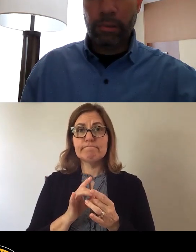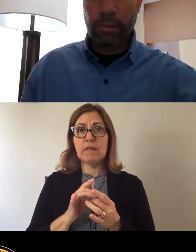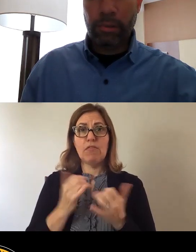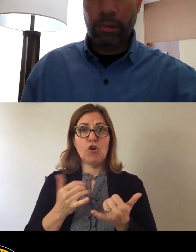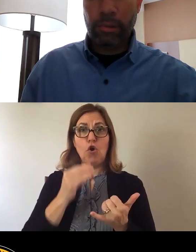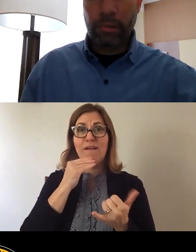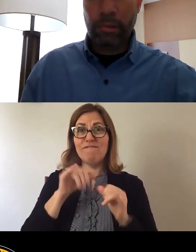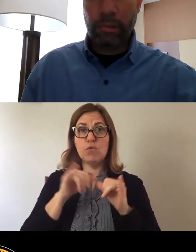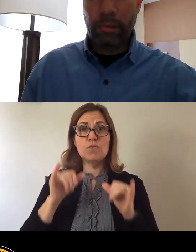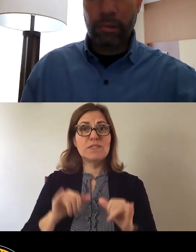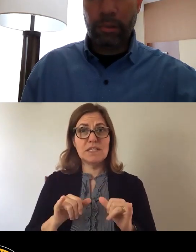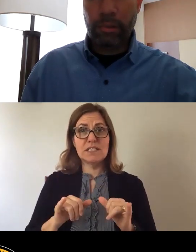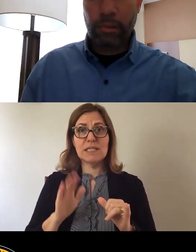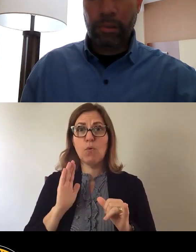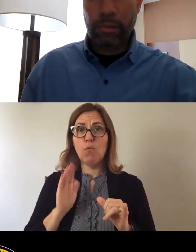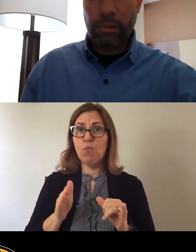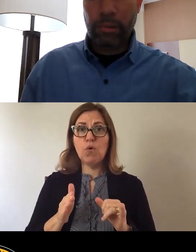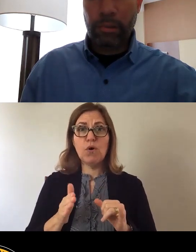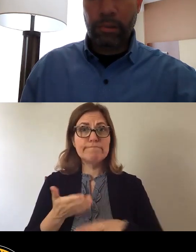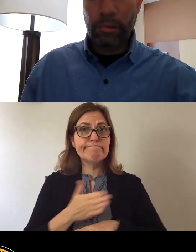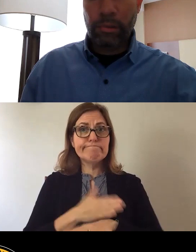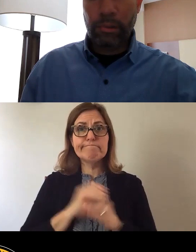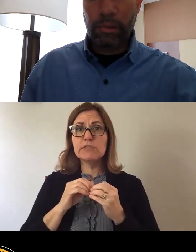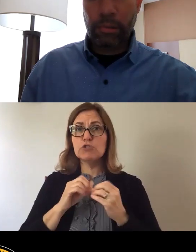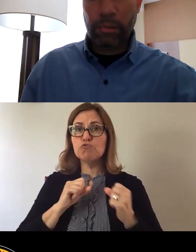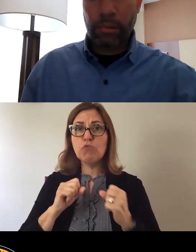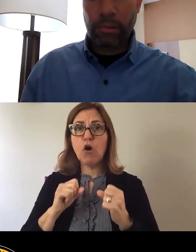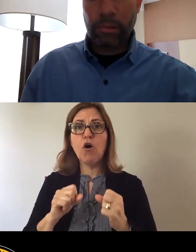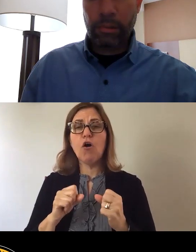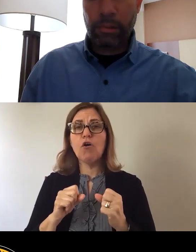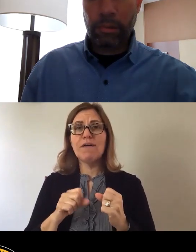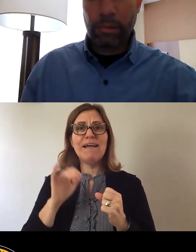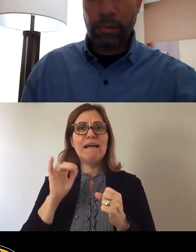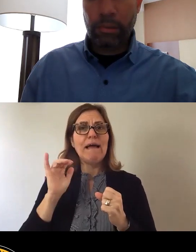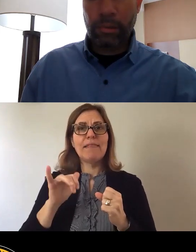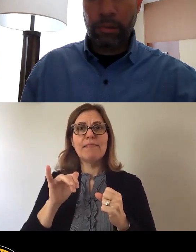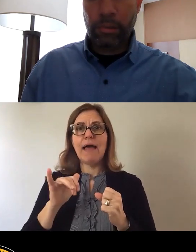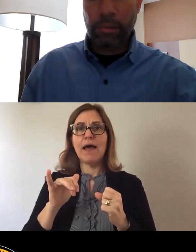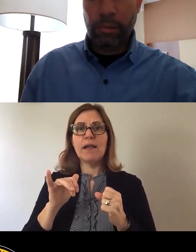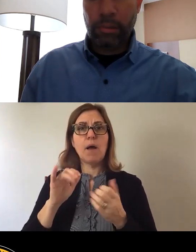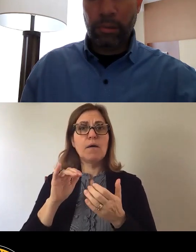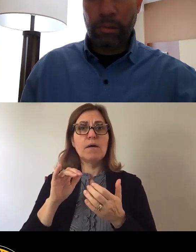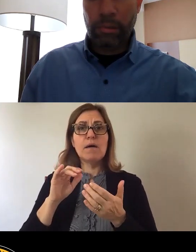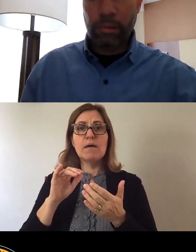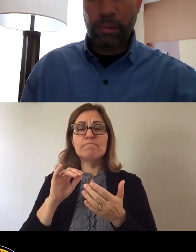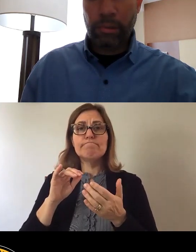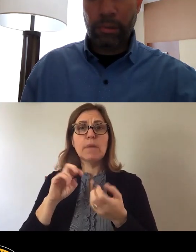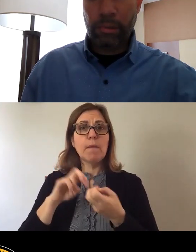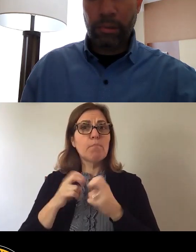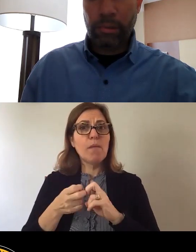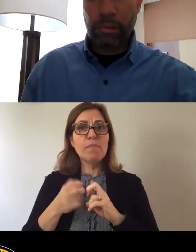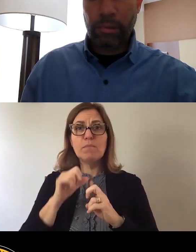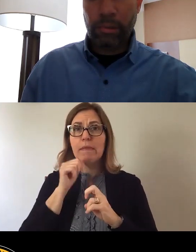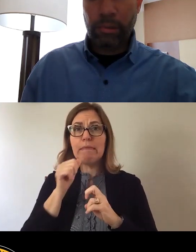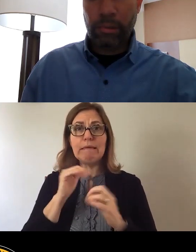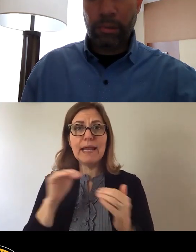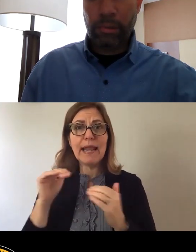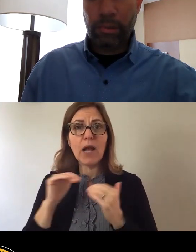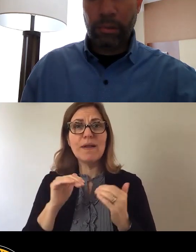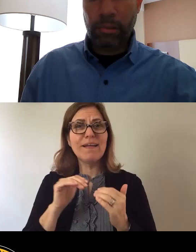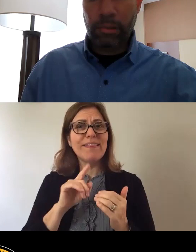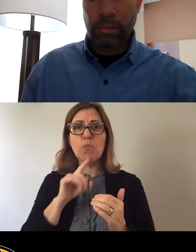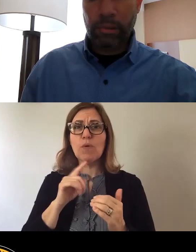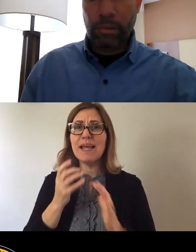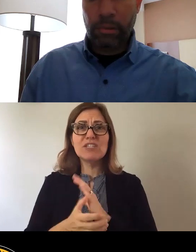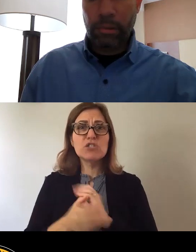system and of the inequities which have damaged disinvested communities,